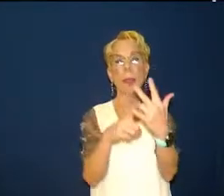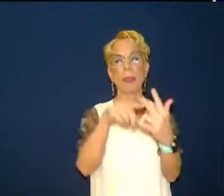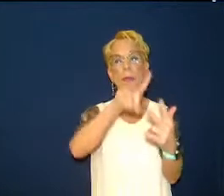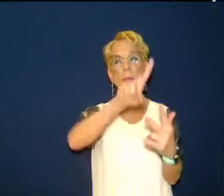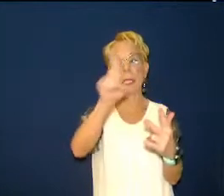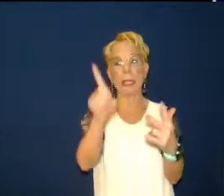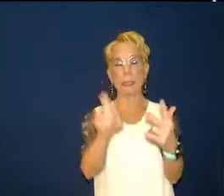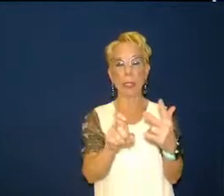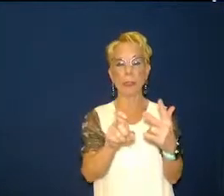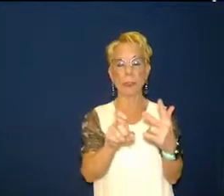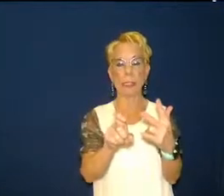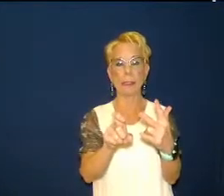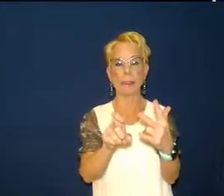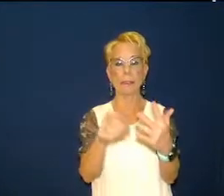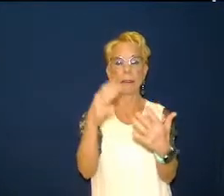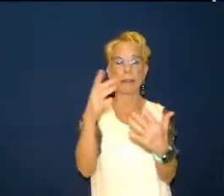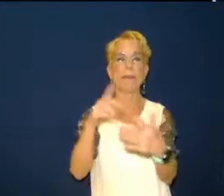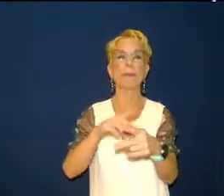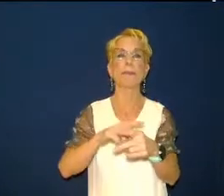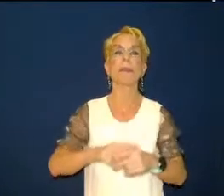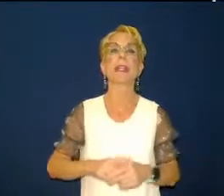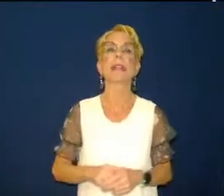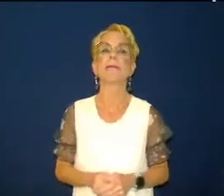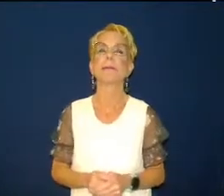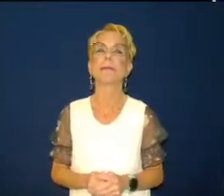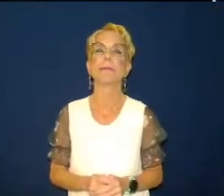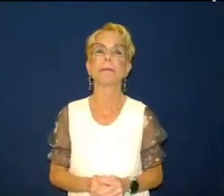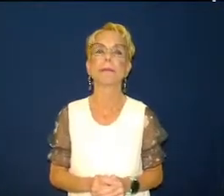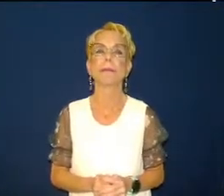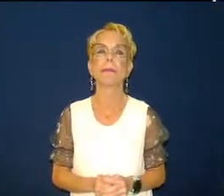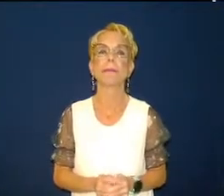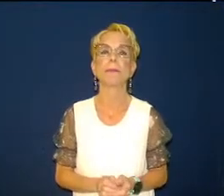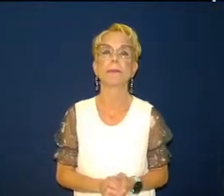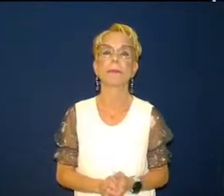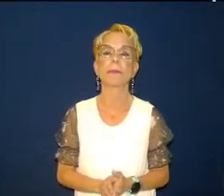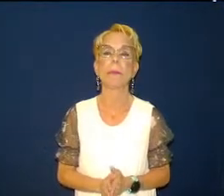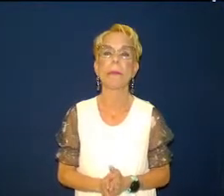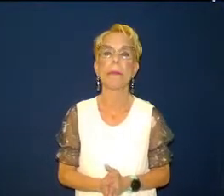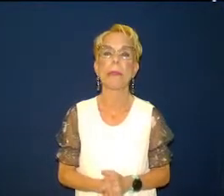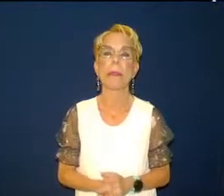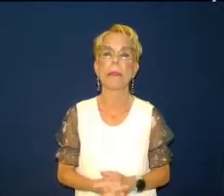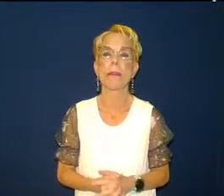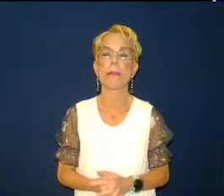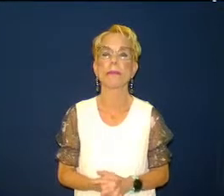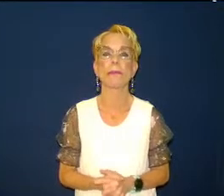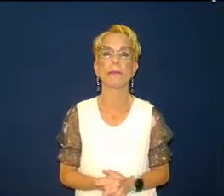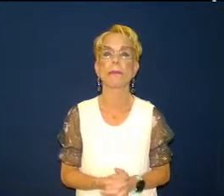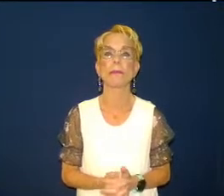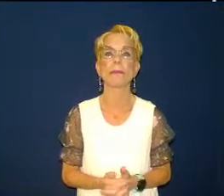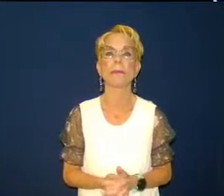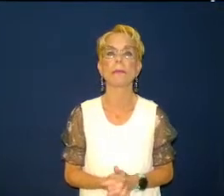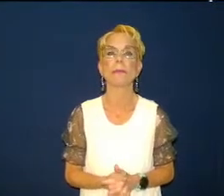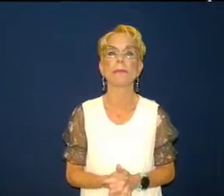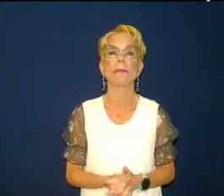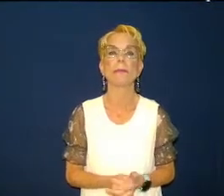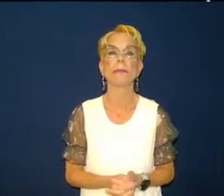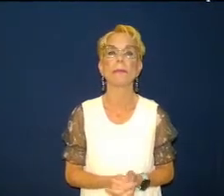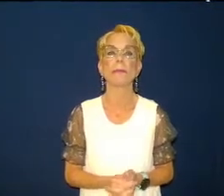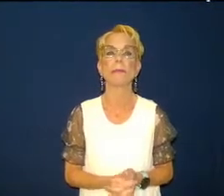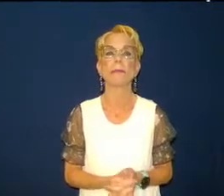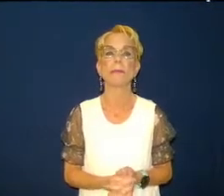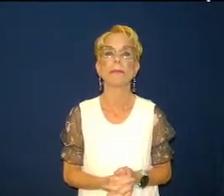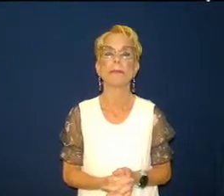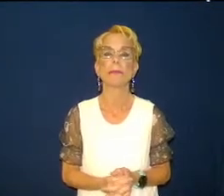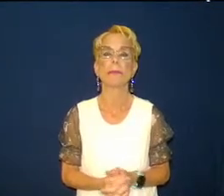there real quick we're almost finished and and and uh and look at this yourself and this will probably give you an idea if you are